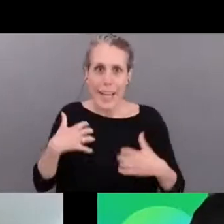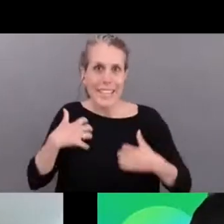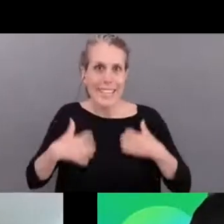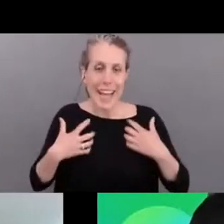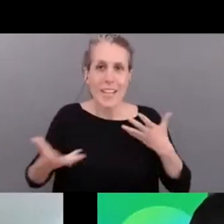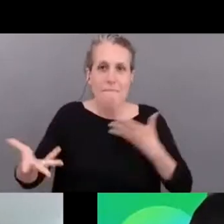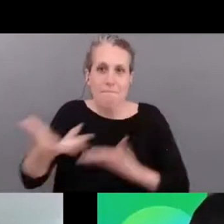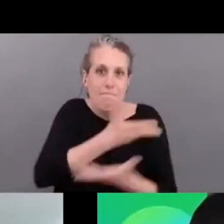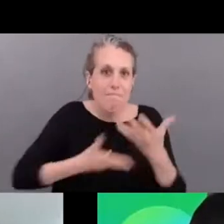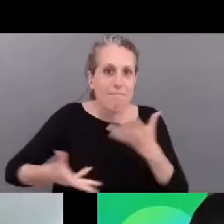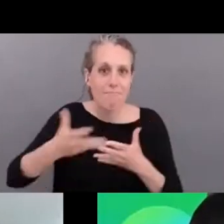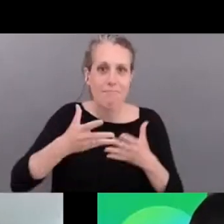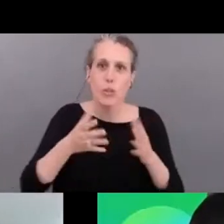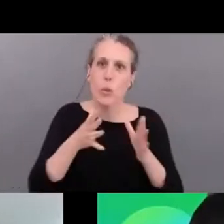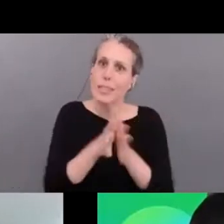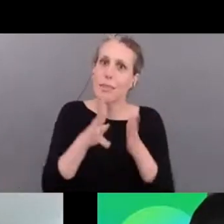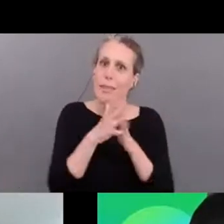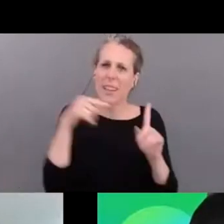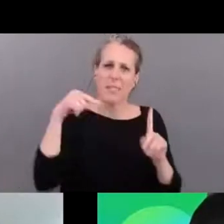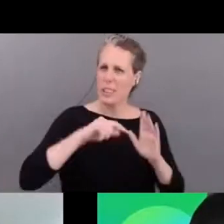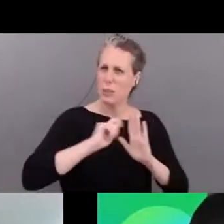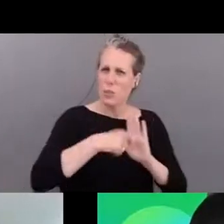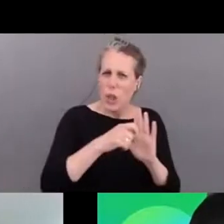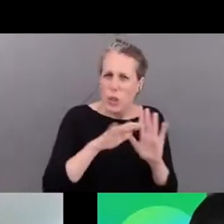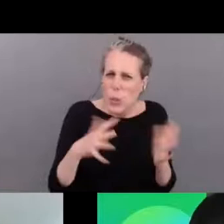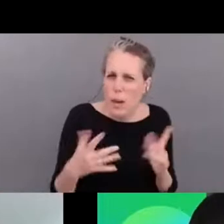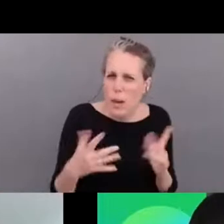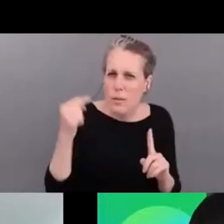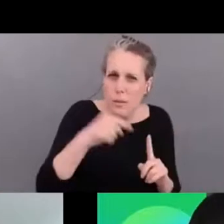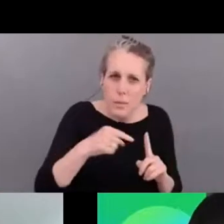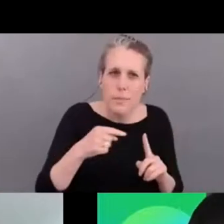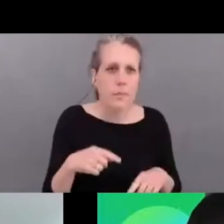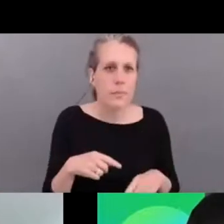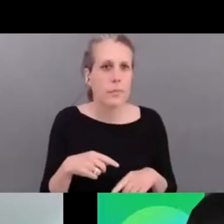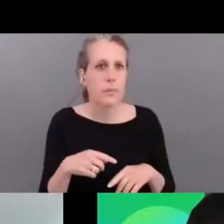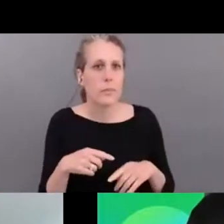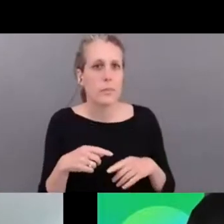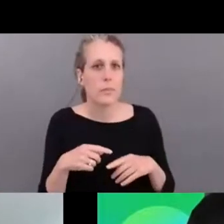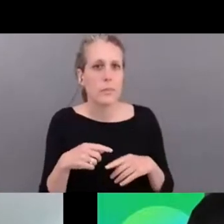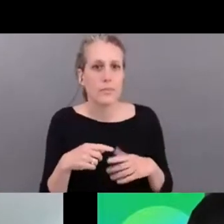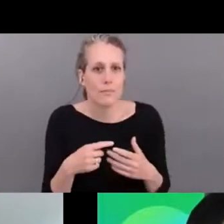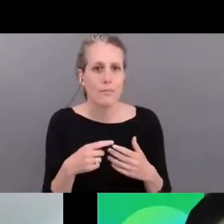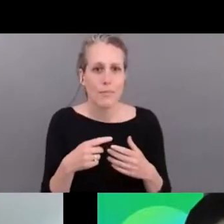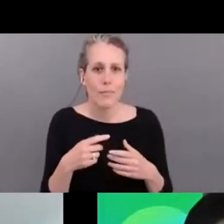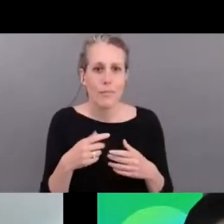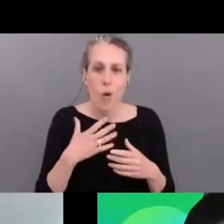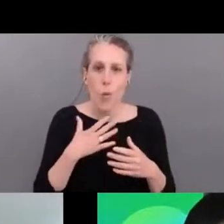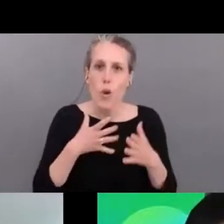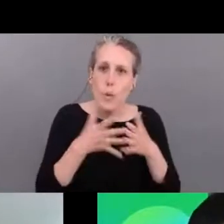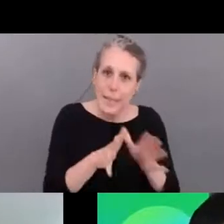our to the project and to um learn from learn from all you on on the line